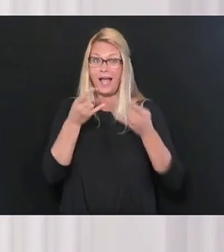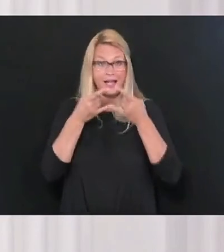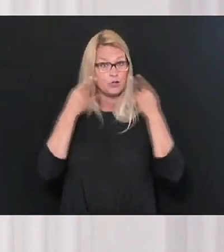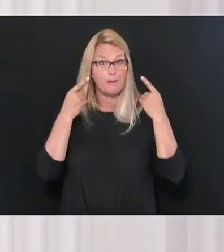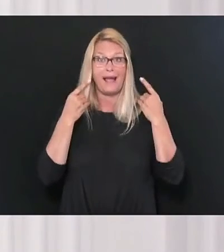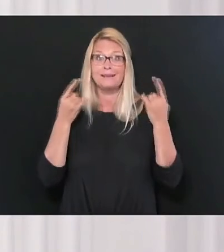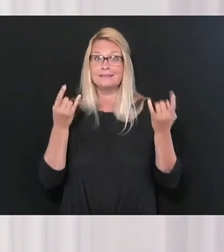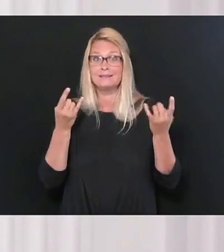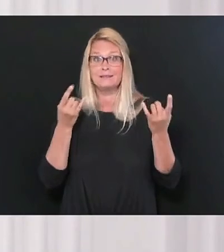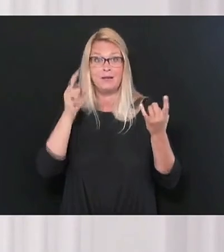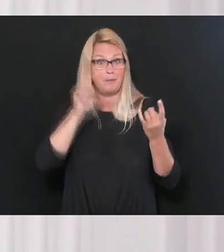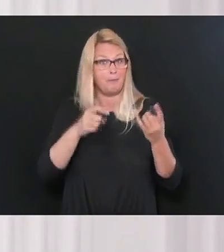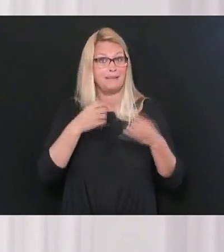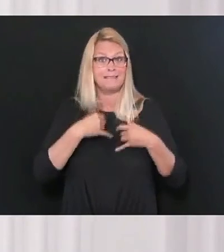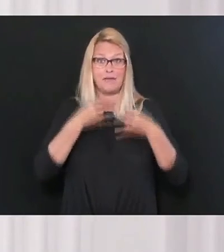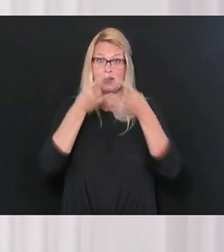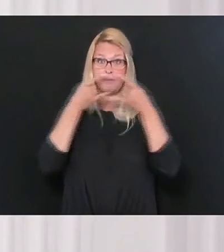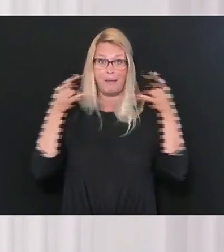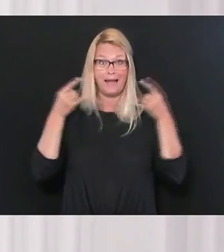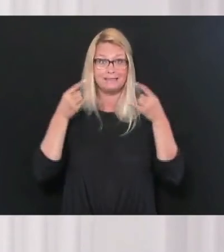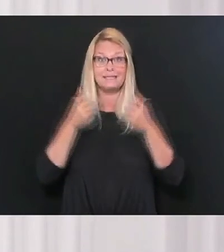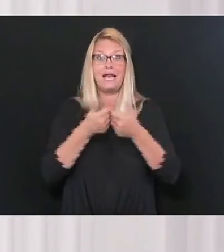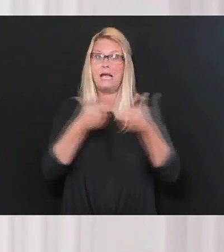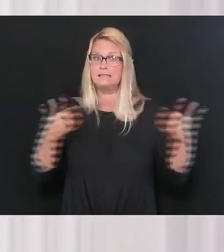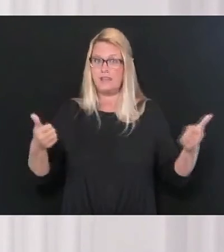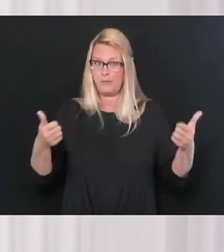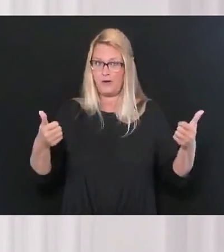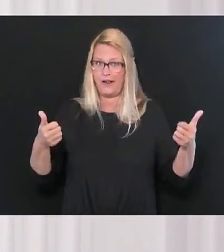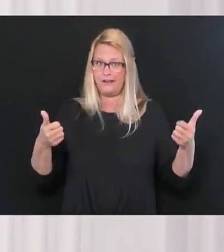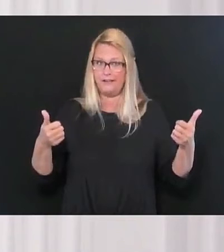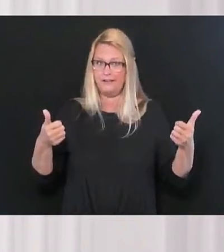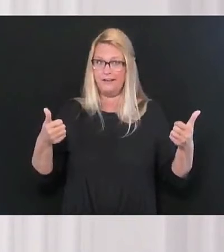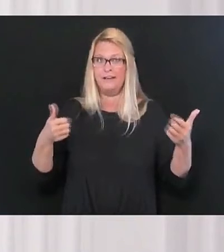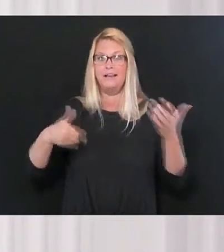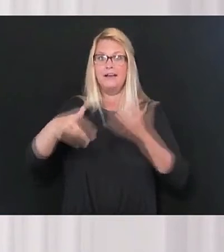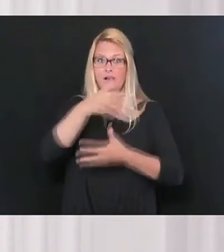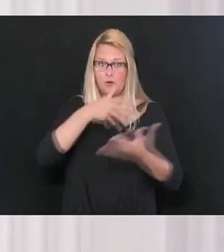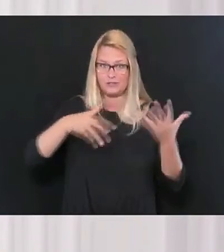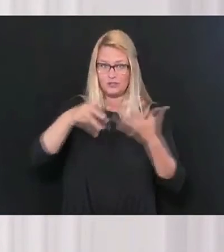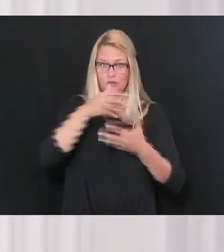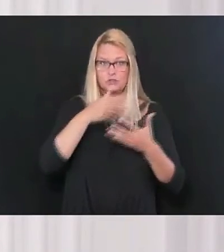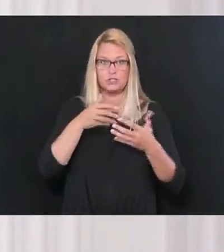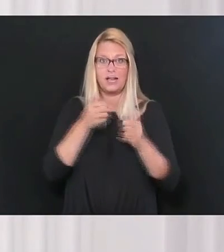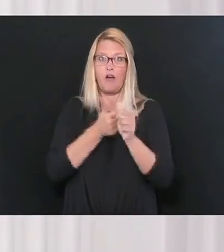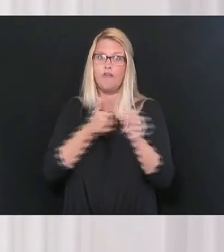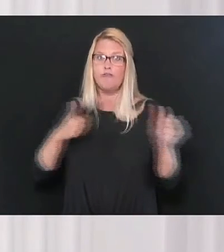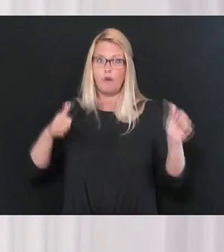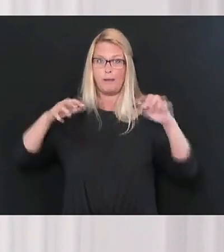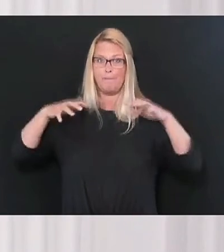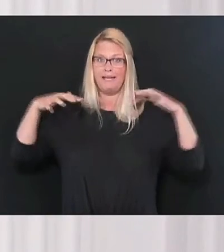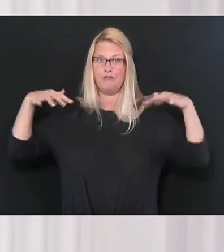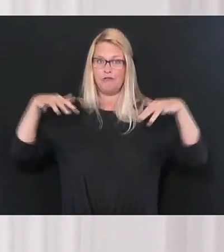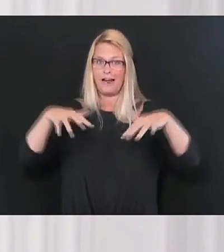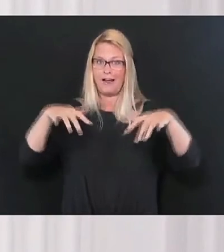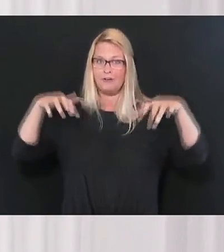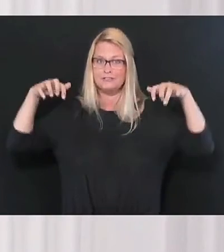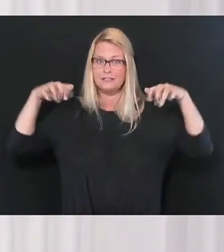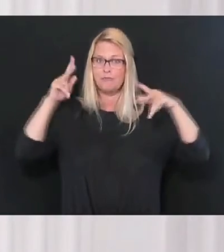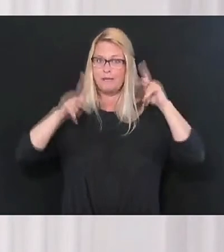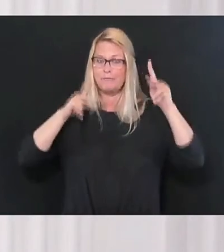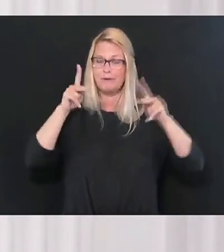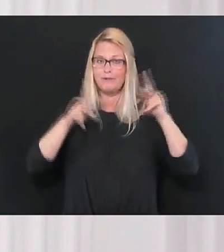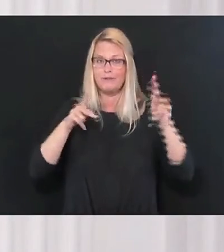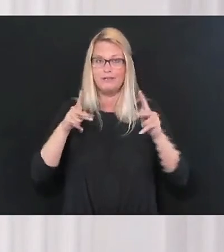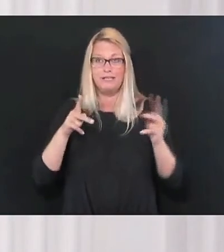wear masks. We physically distance and we're careful about being around big crowds of people being indoors with others,